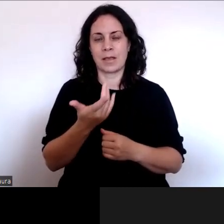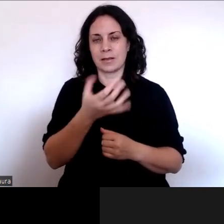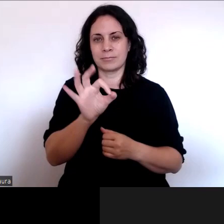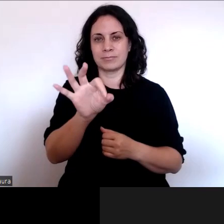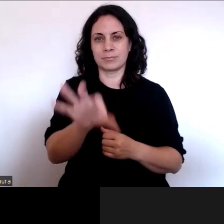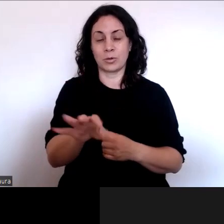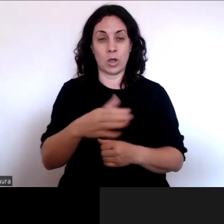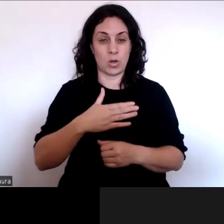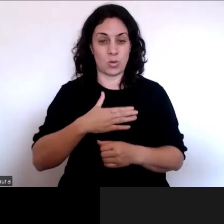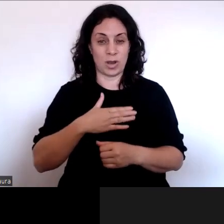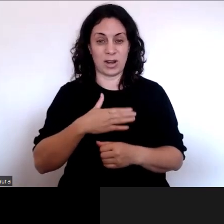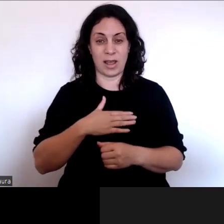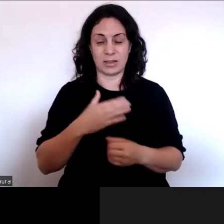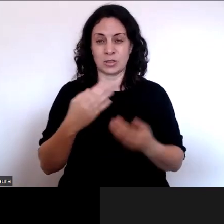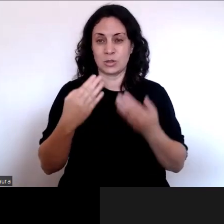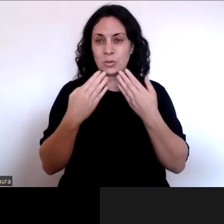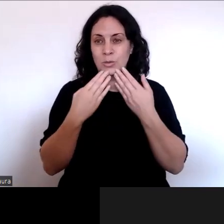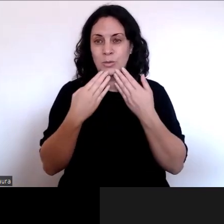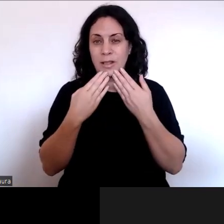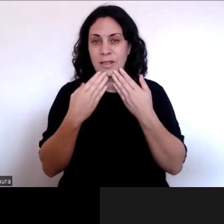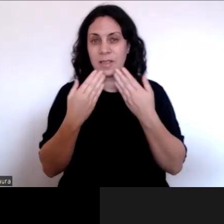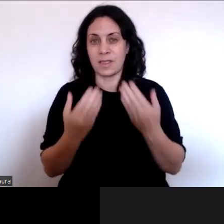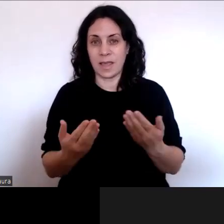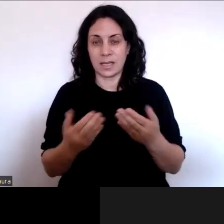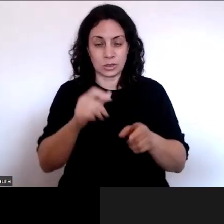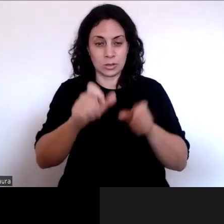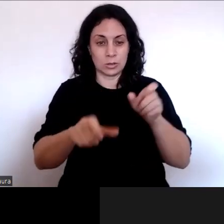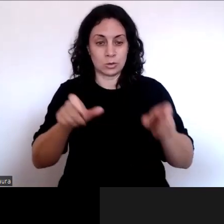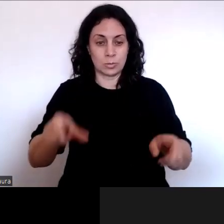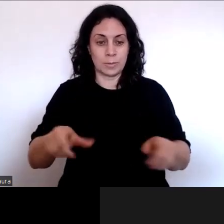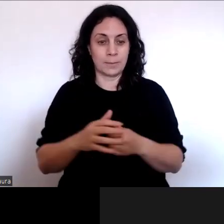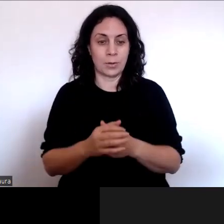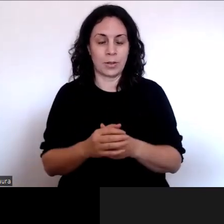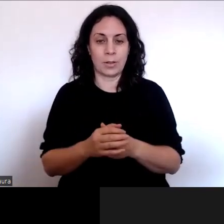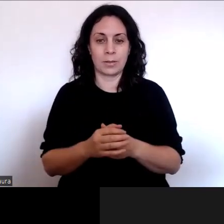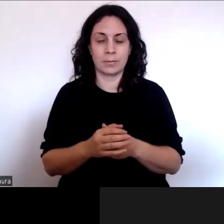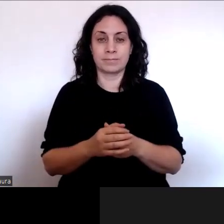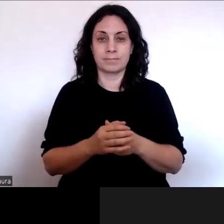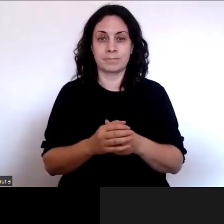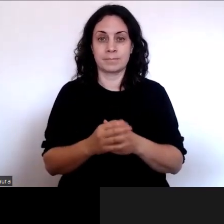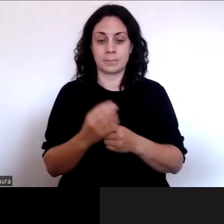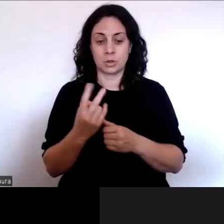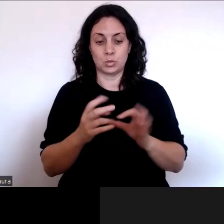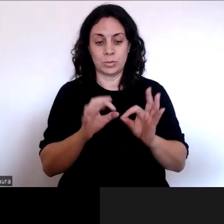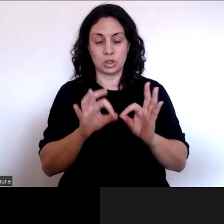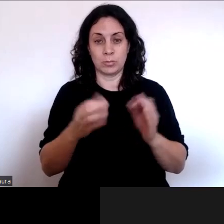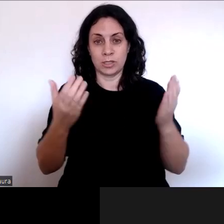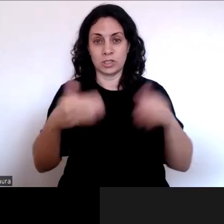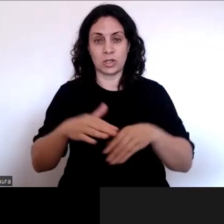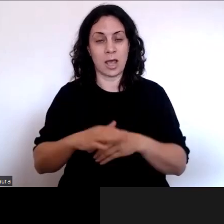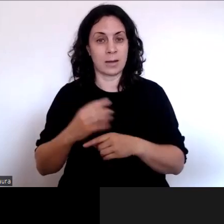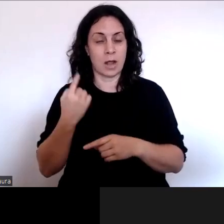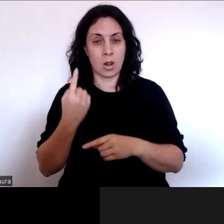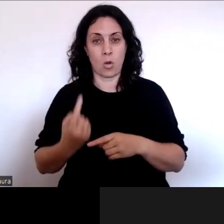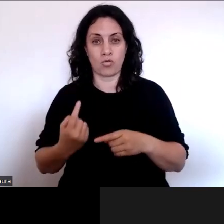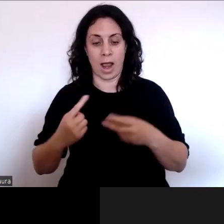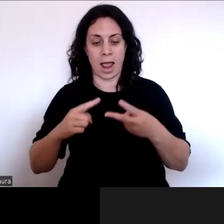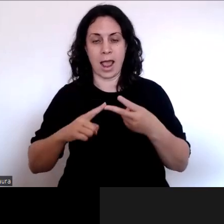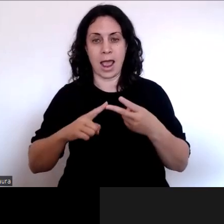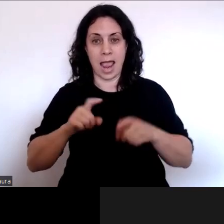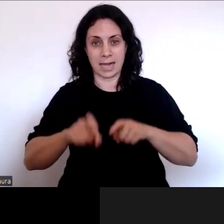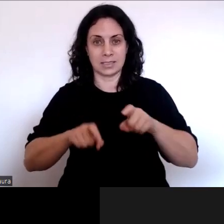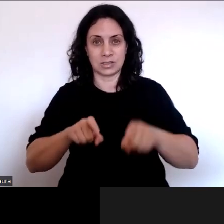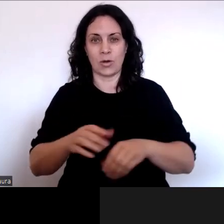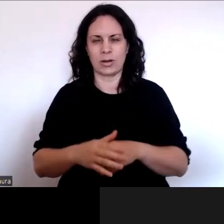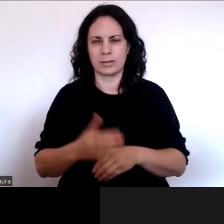yous. And the first thank you is to Laura and Scott, New Zealand sign language interpreters. Thank you very